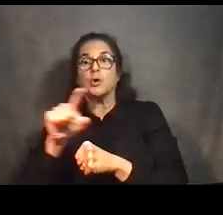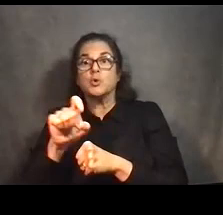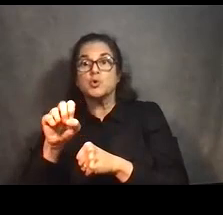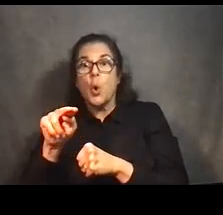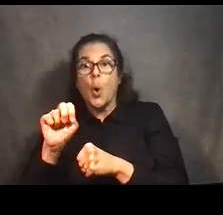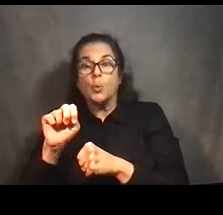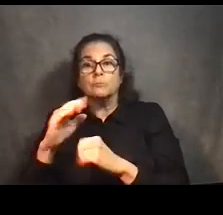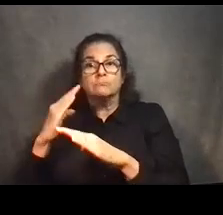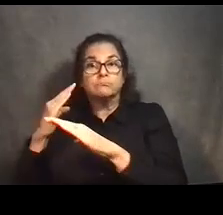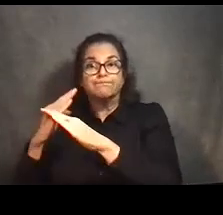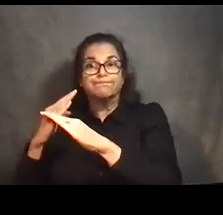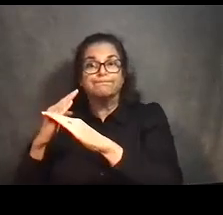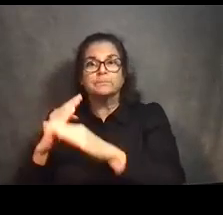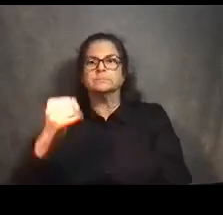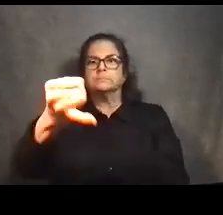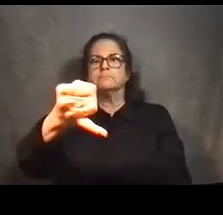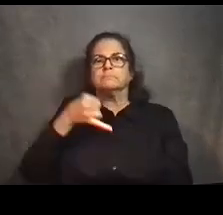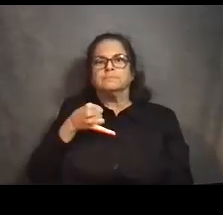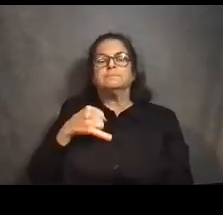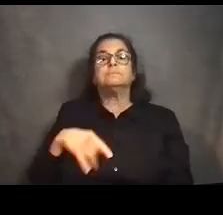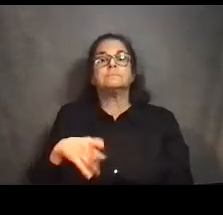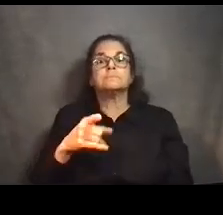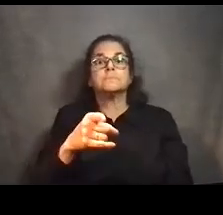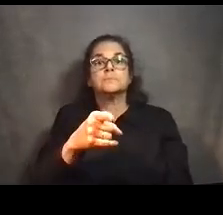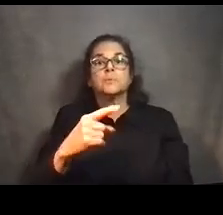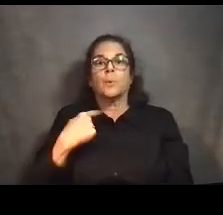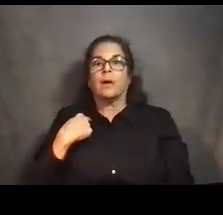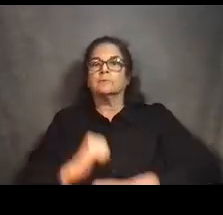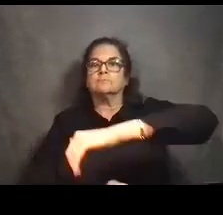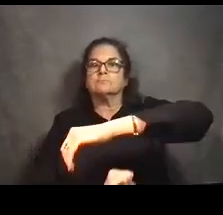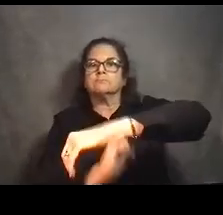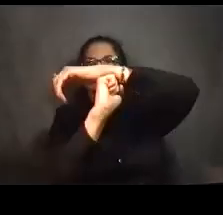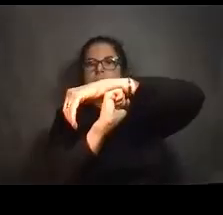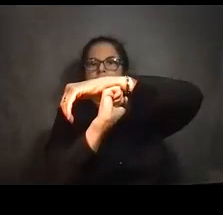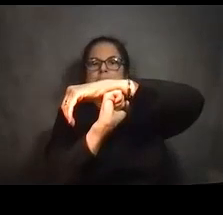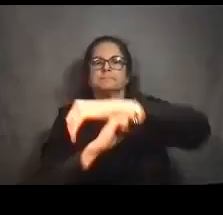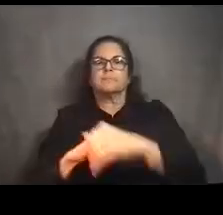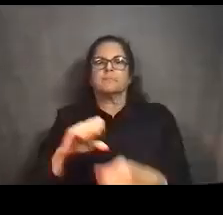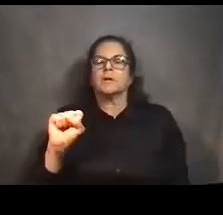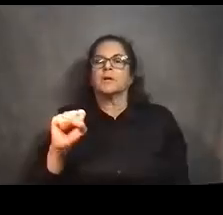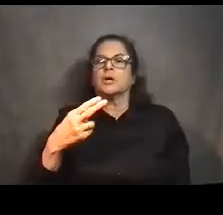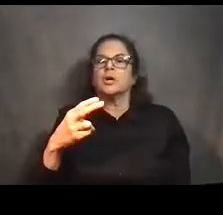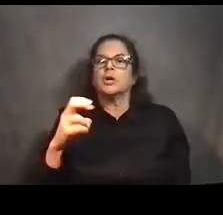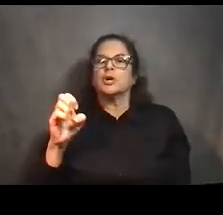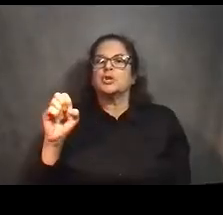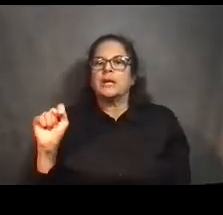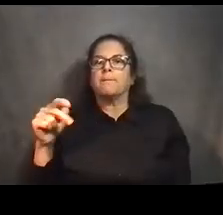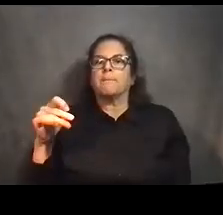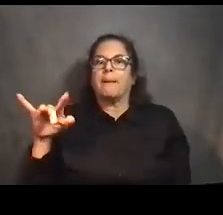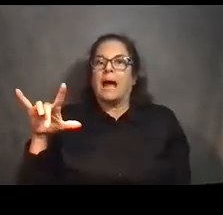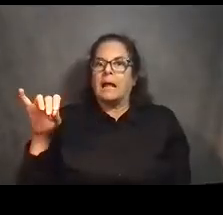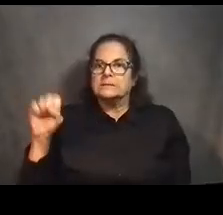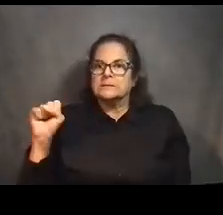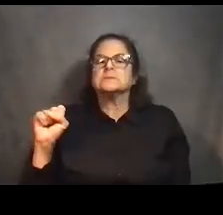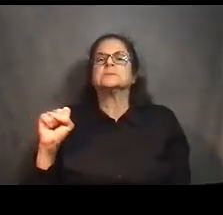above ground is supported below ground by sheet piles. And that's an integral part of our earth retention system, which allows us to